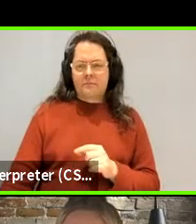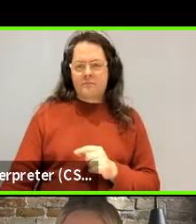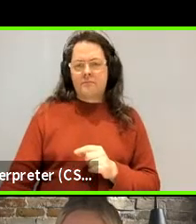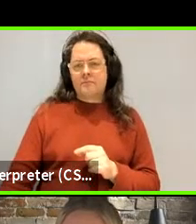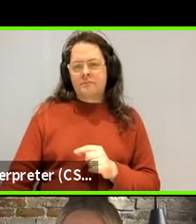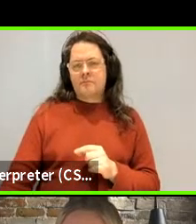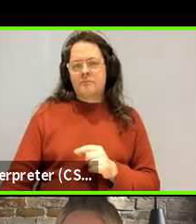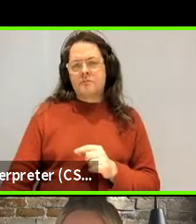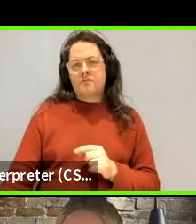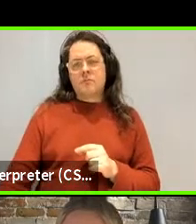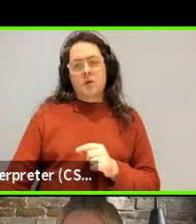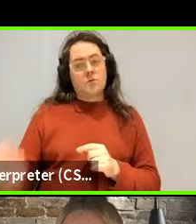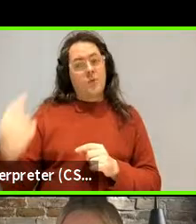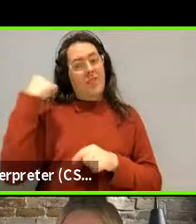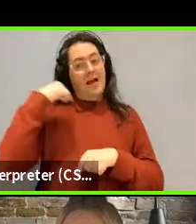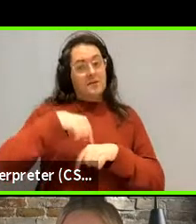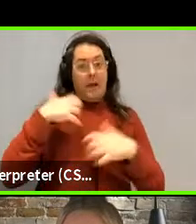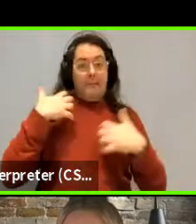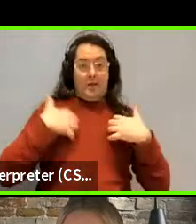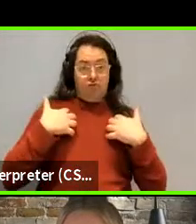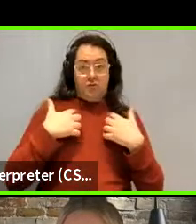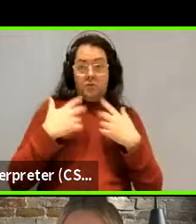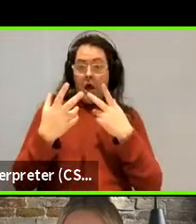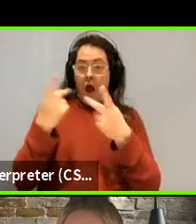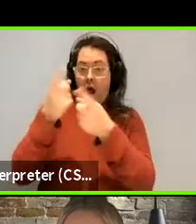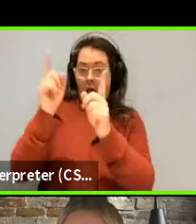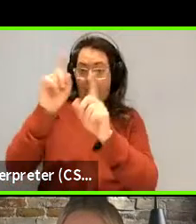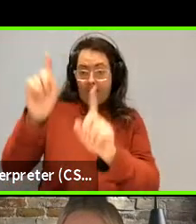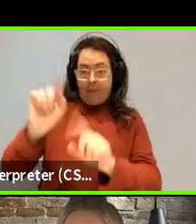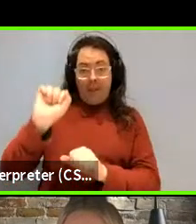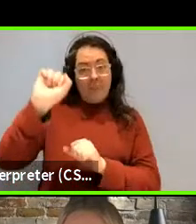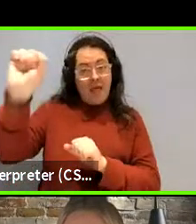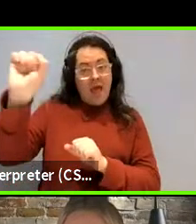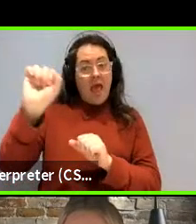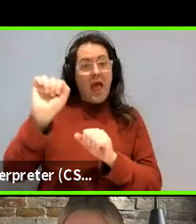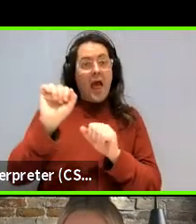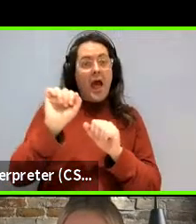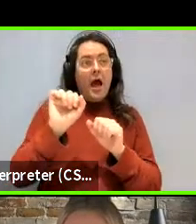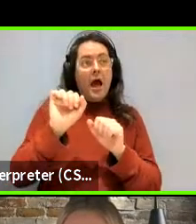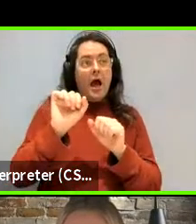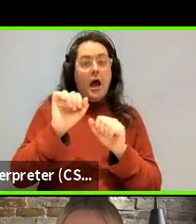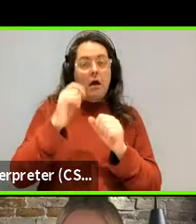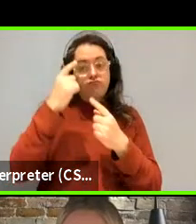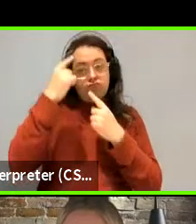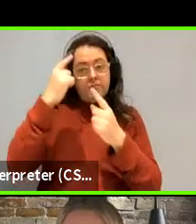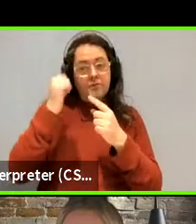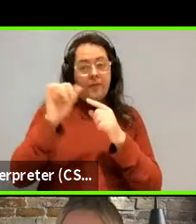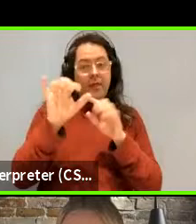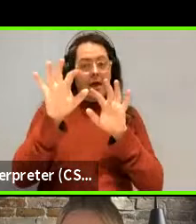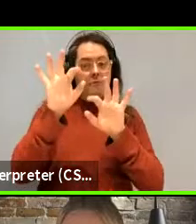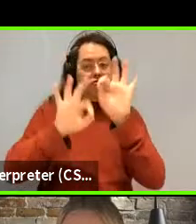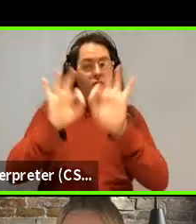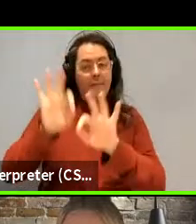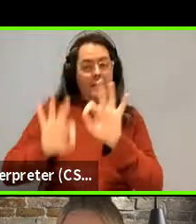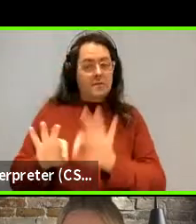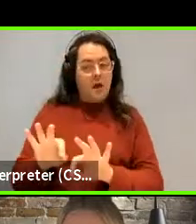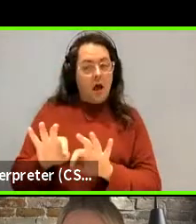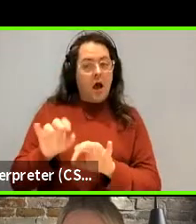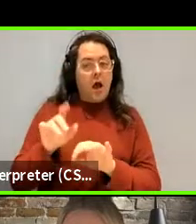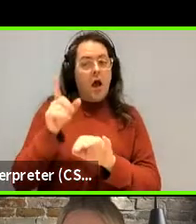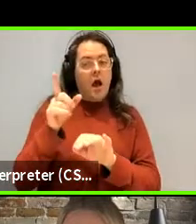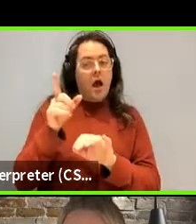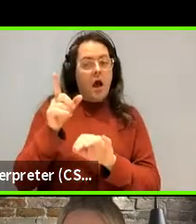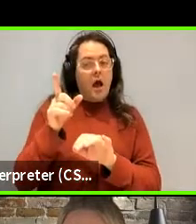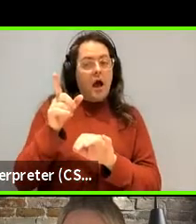parameters and trying to implement that and build a grammar, a sort of a universal grammar of all the possible word orders.